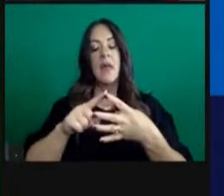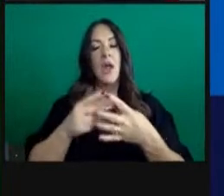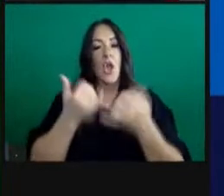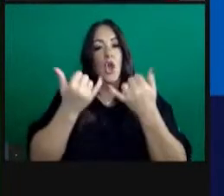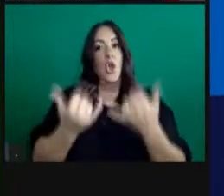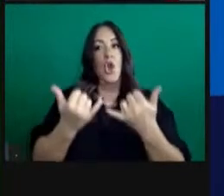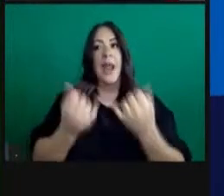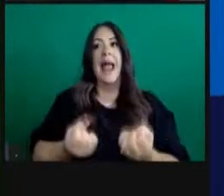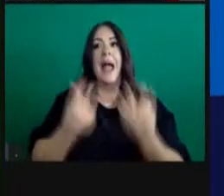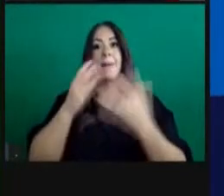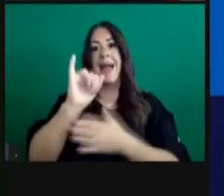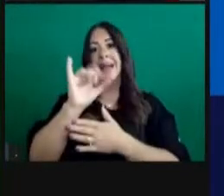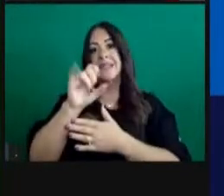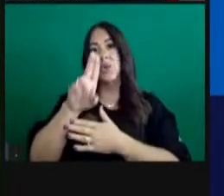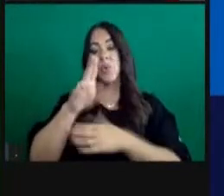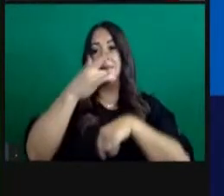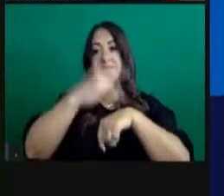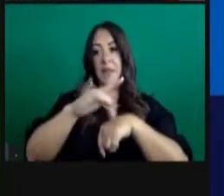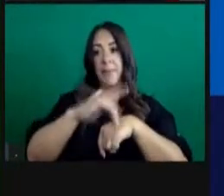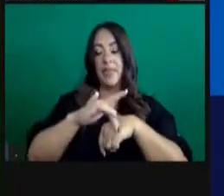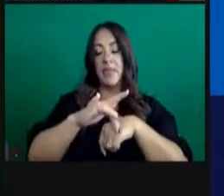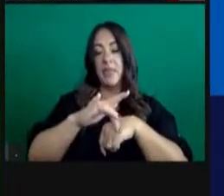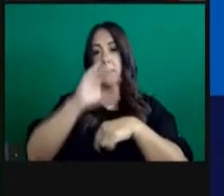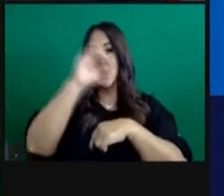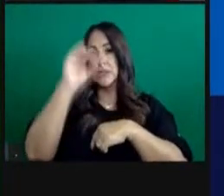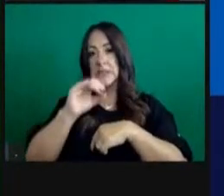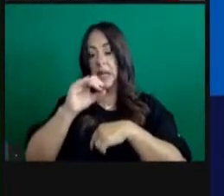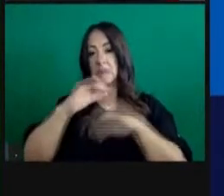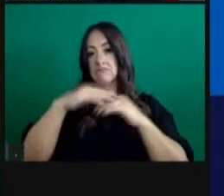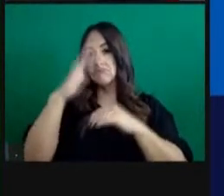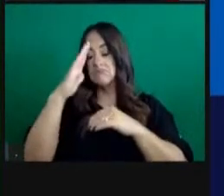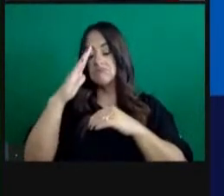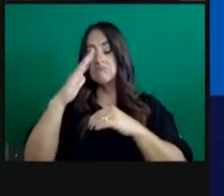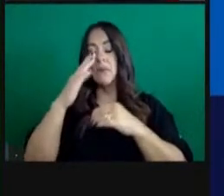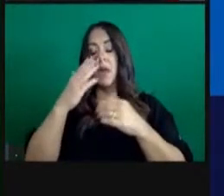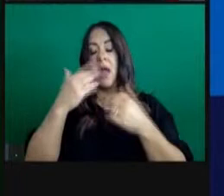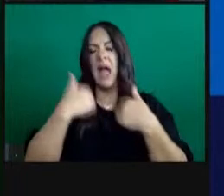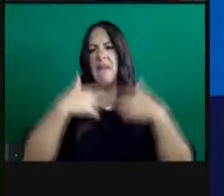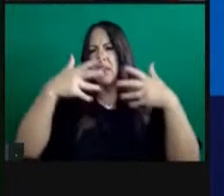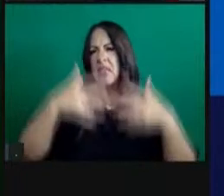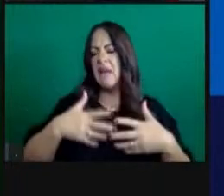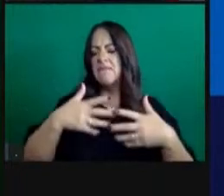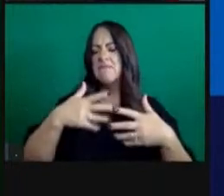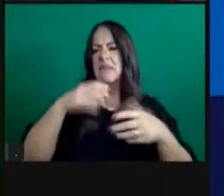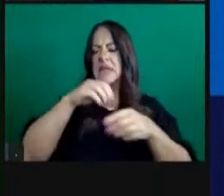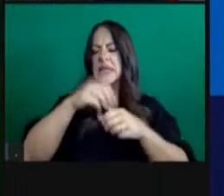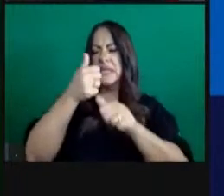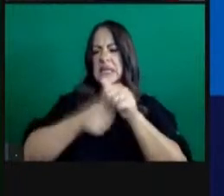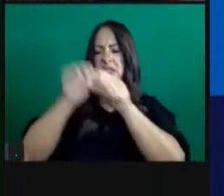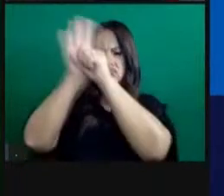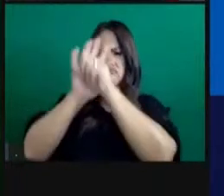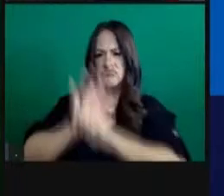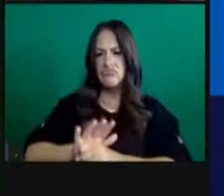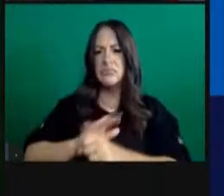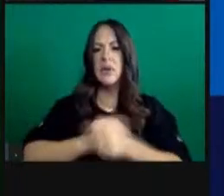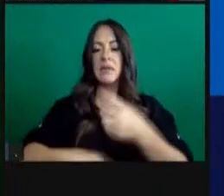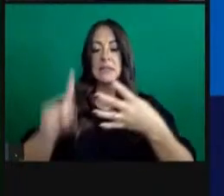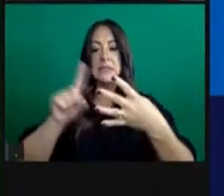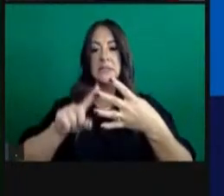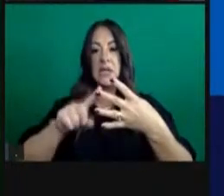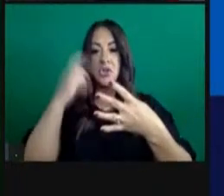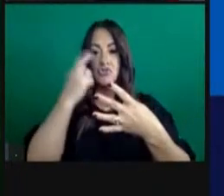capacity in any region is the first detail that we start with. The second one is that current seven-day